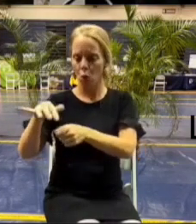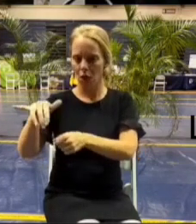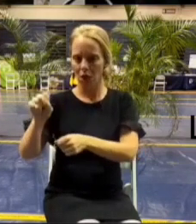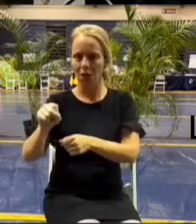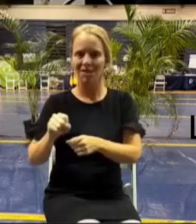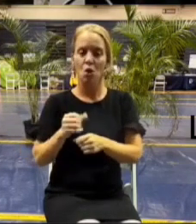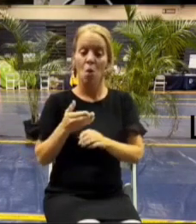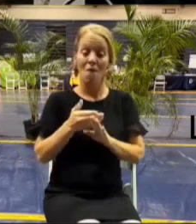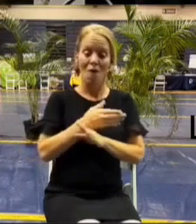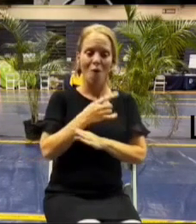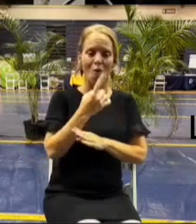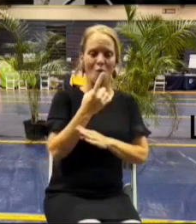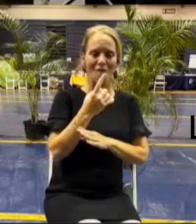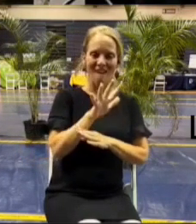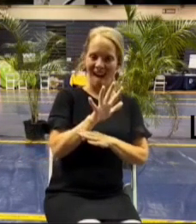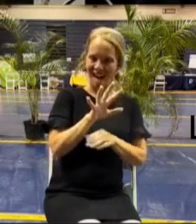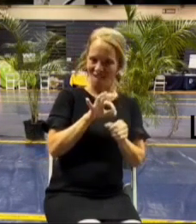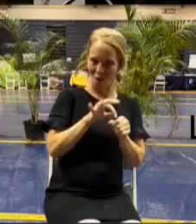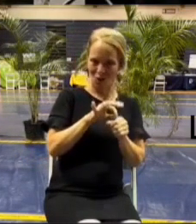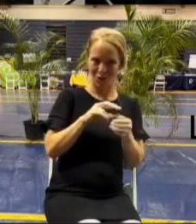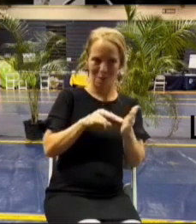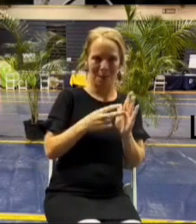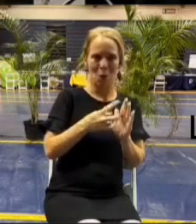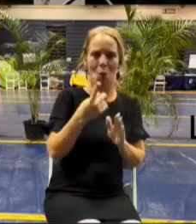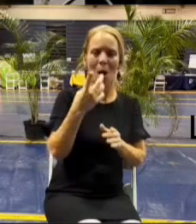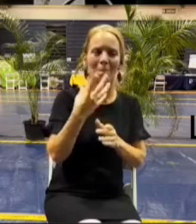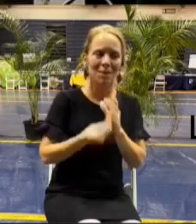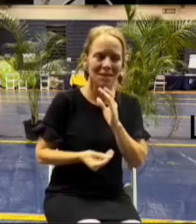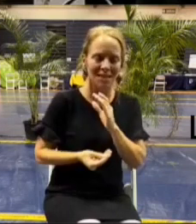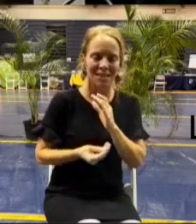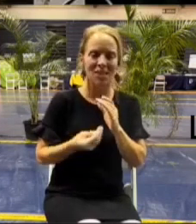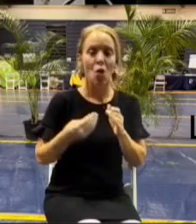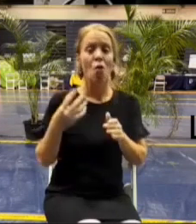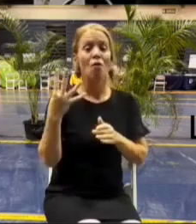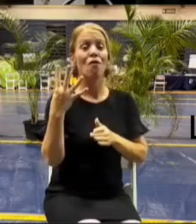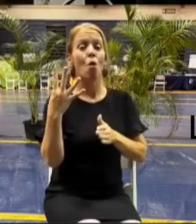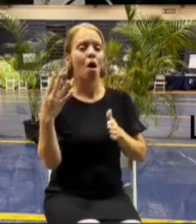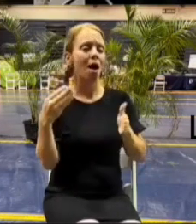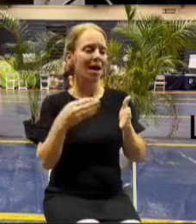five so the four that had voted against